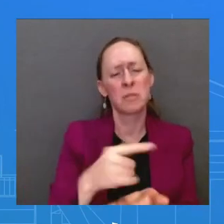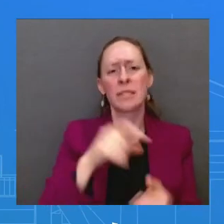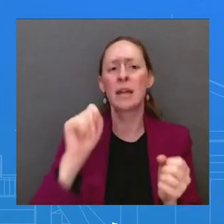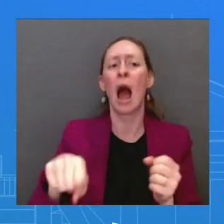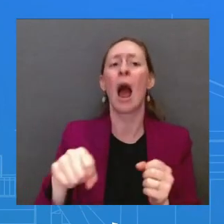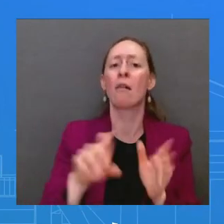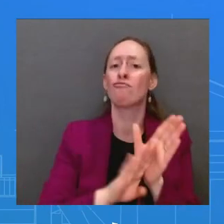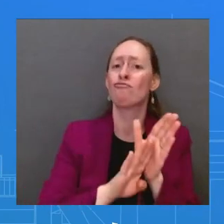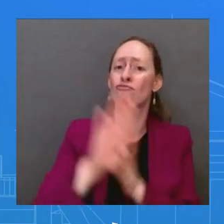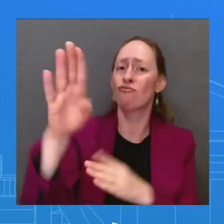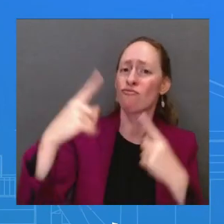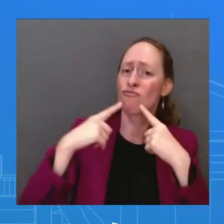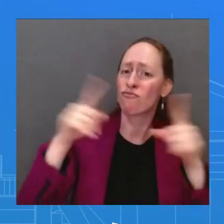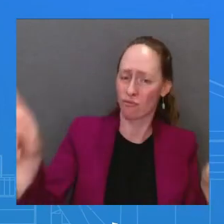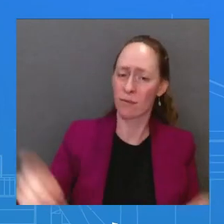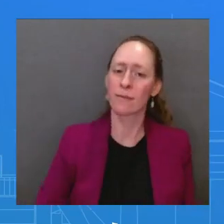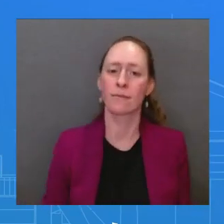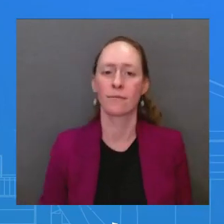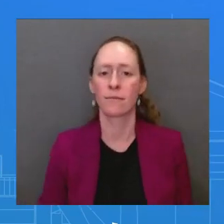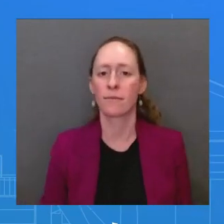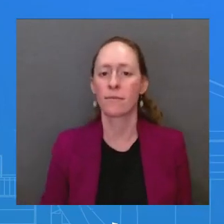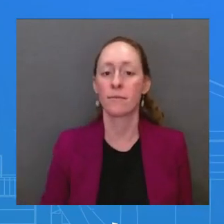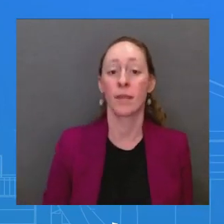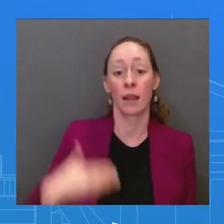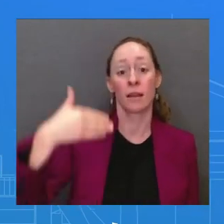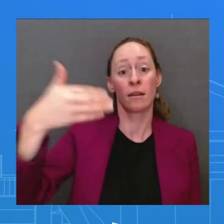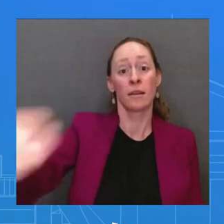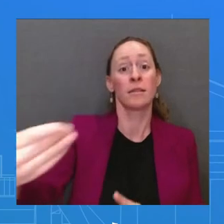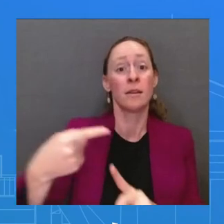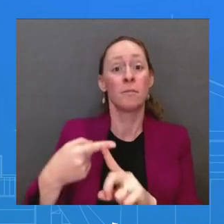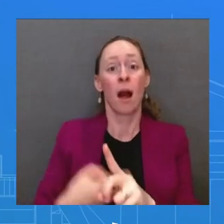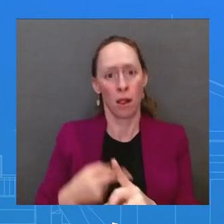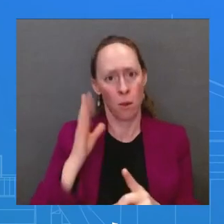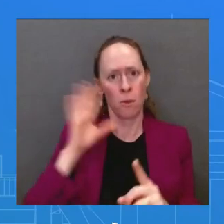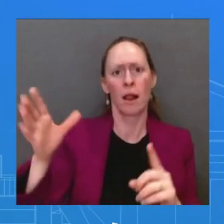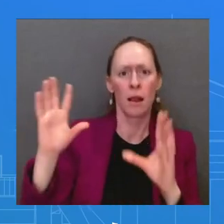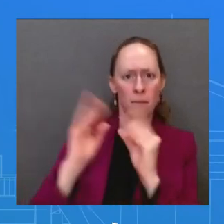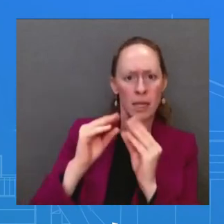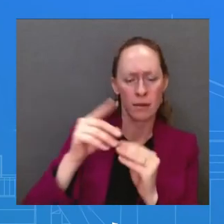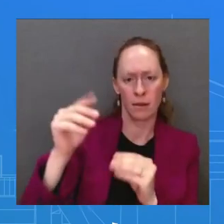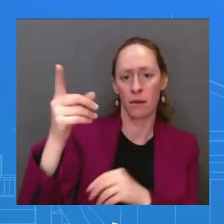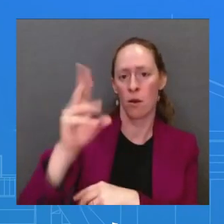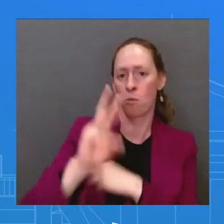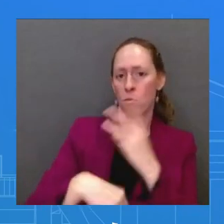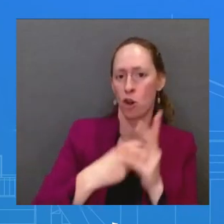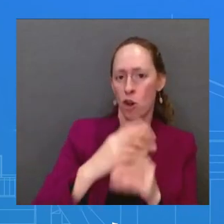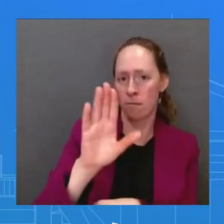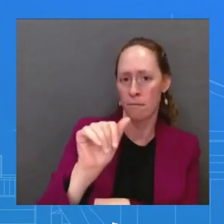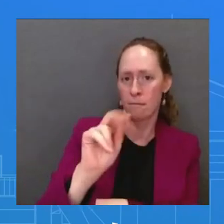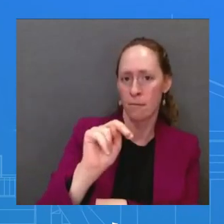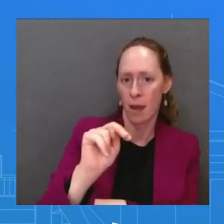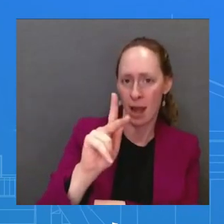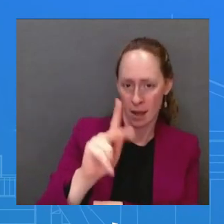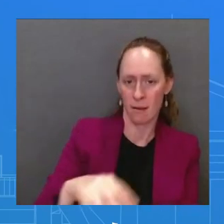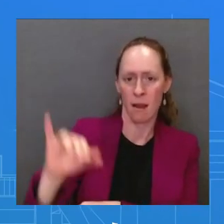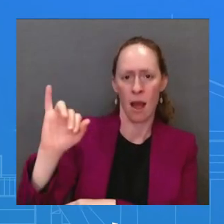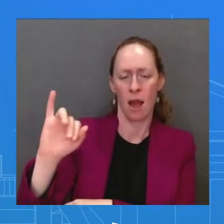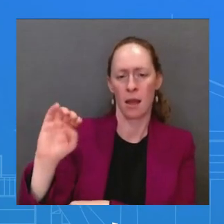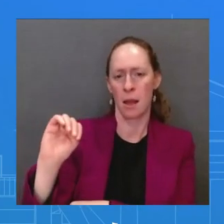and he will be clear that we need all G20 members to be constructive and at the table, with no exceptions.